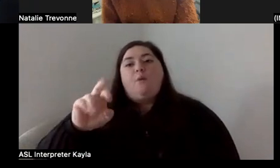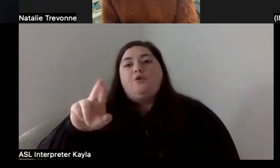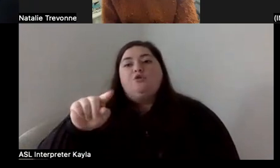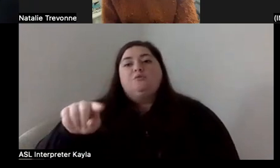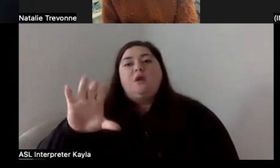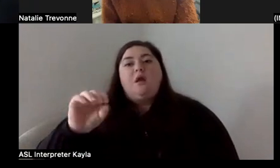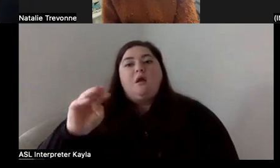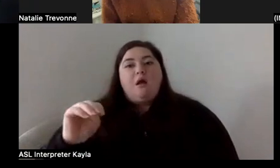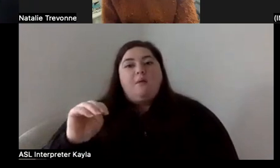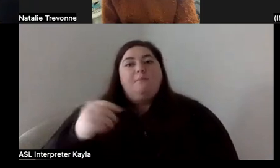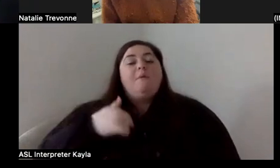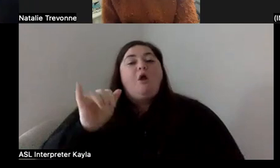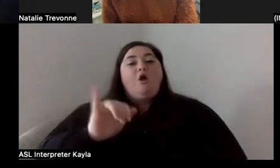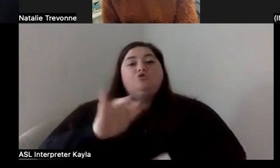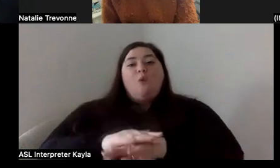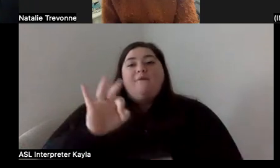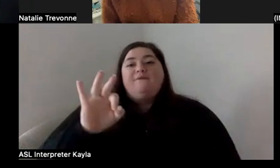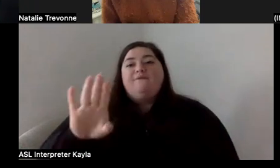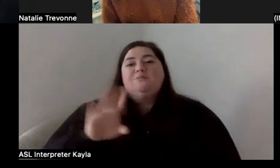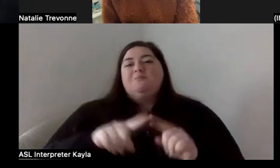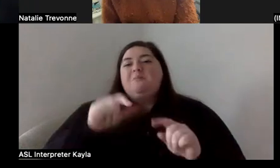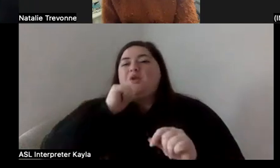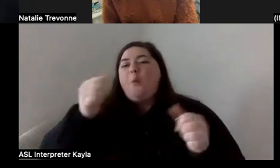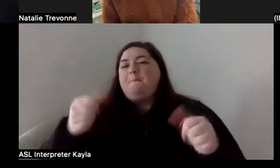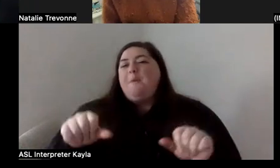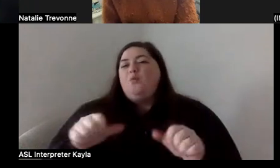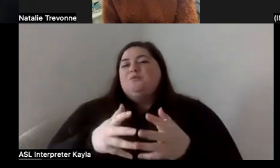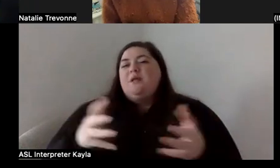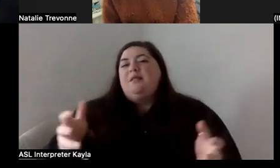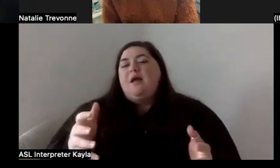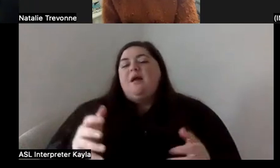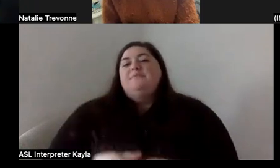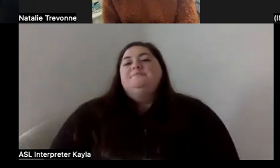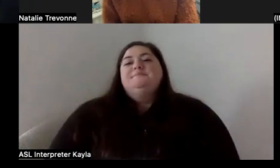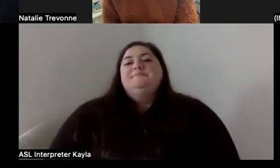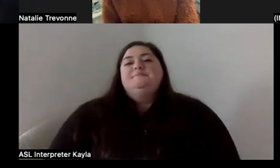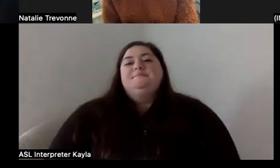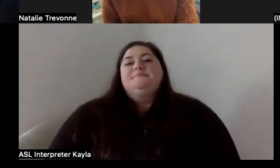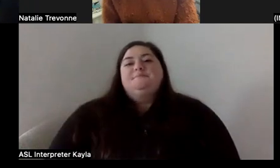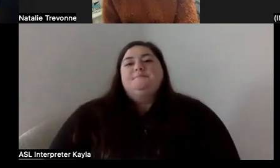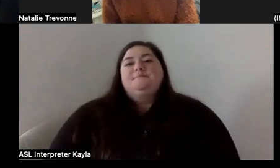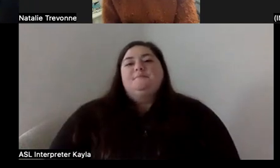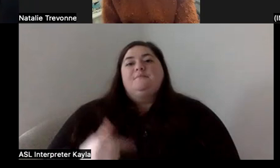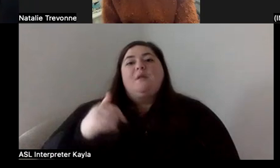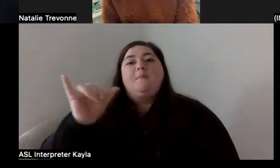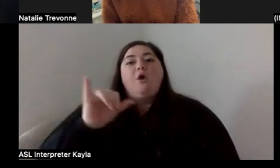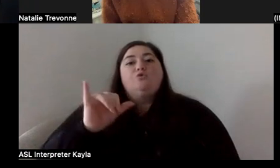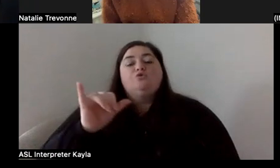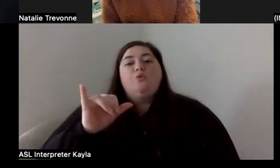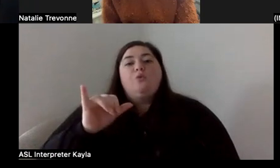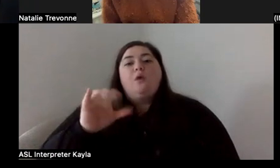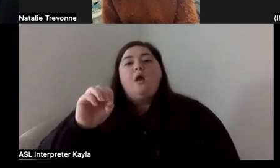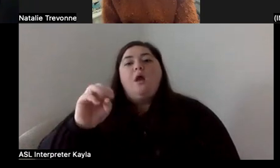on Facebook, but I don't post a whole lot in my Facebook page. I'm also on the